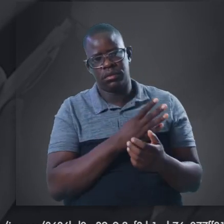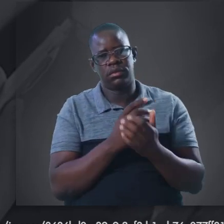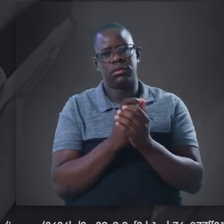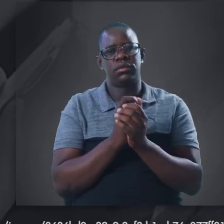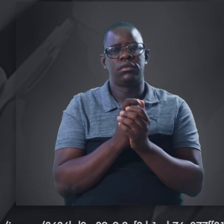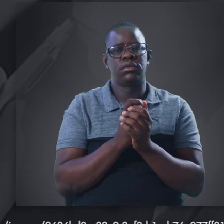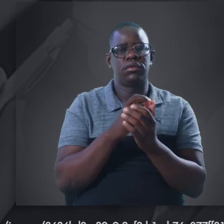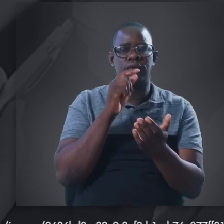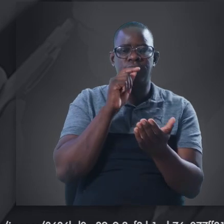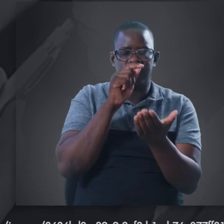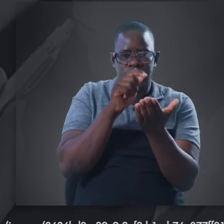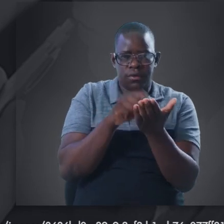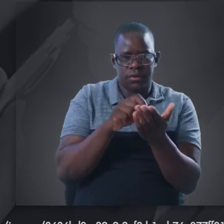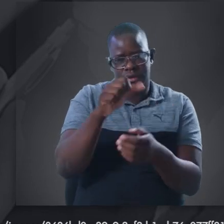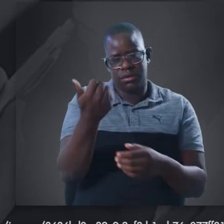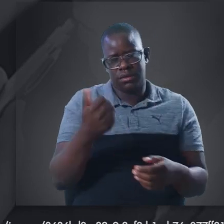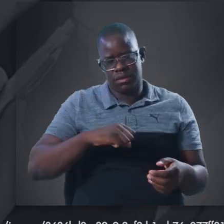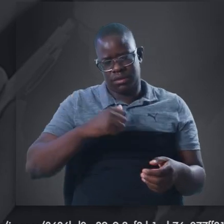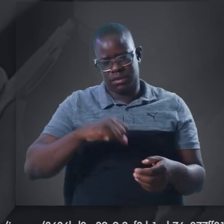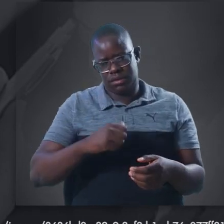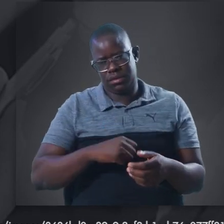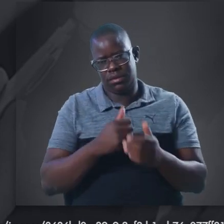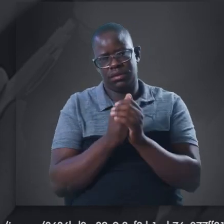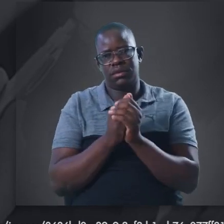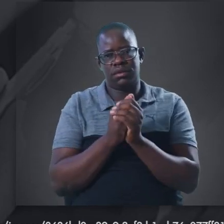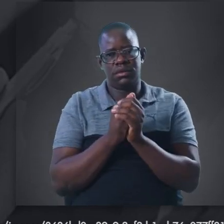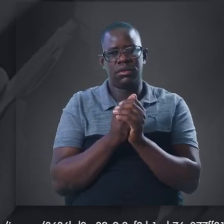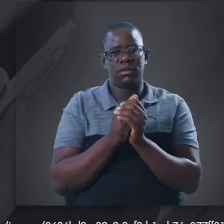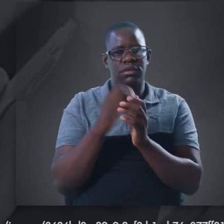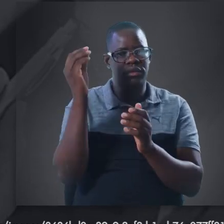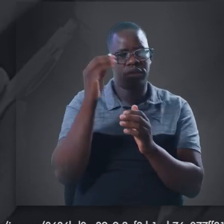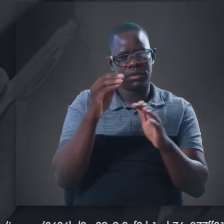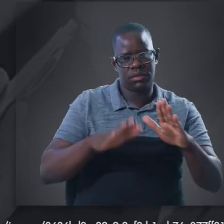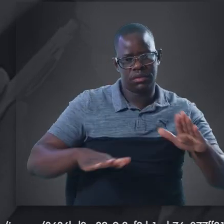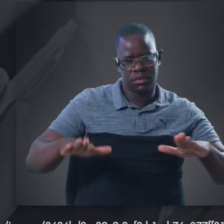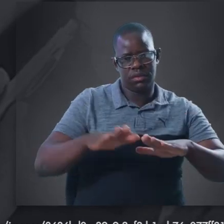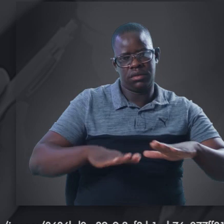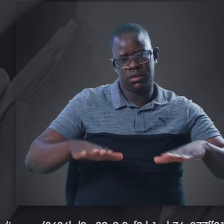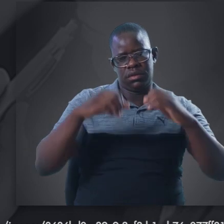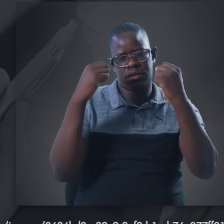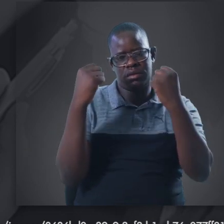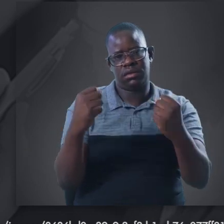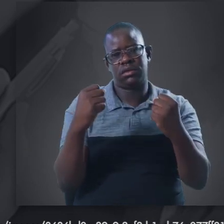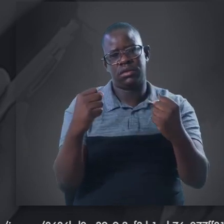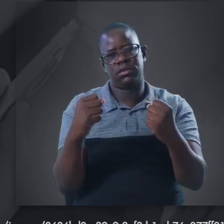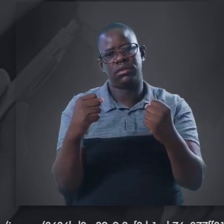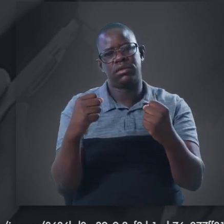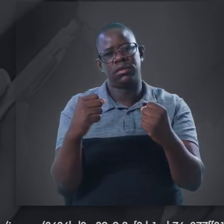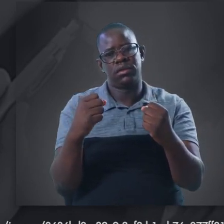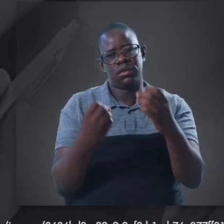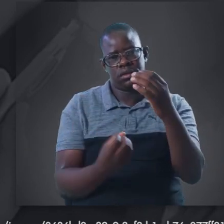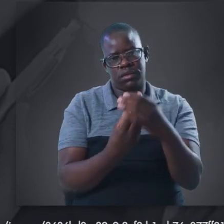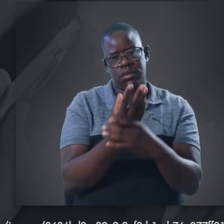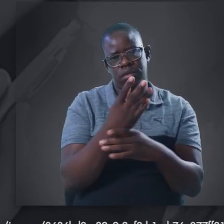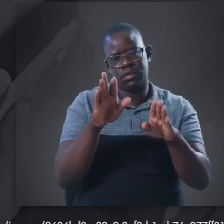health To prevent HIV and AIDS, malaria, and other diseases To